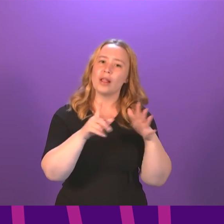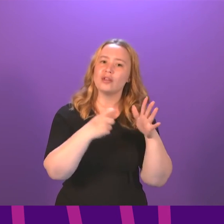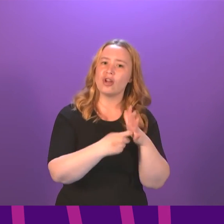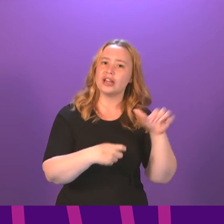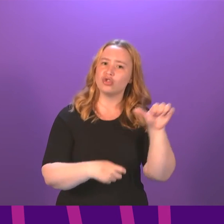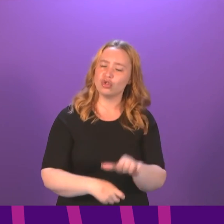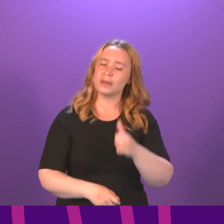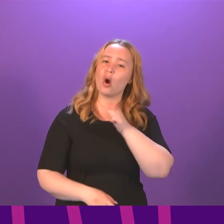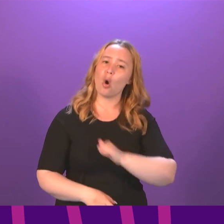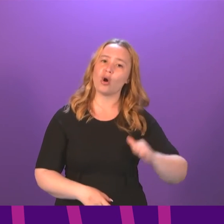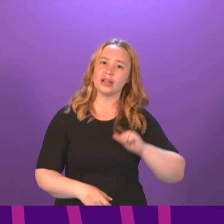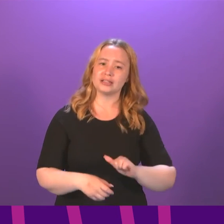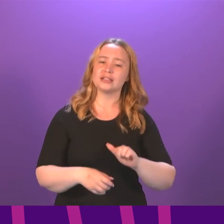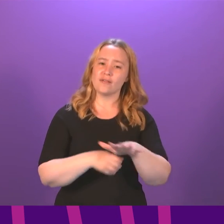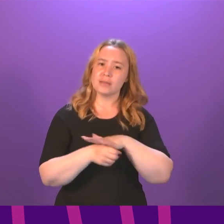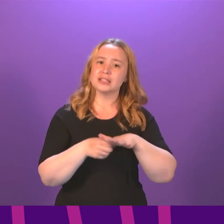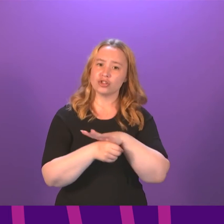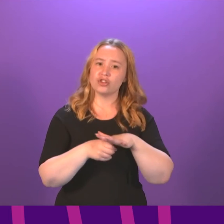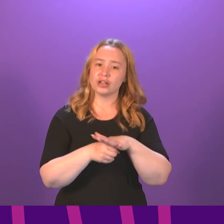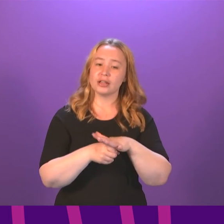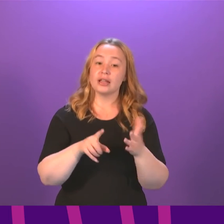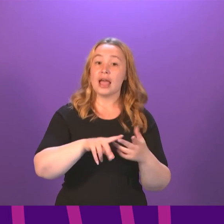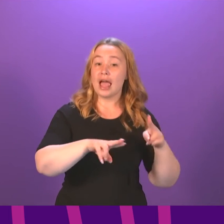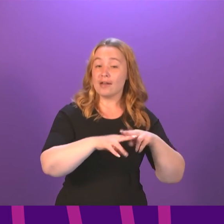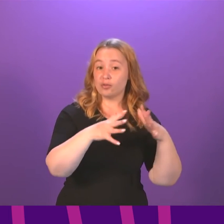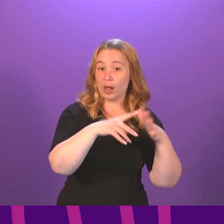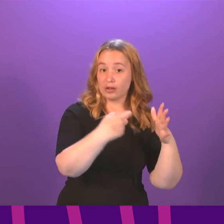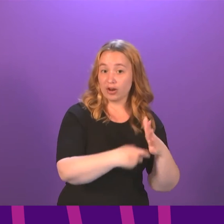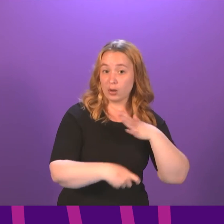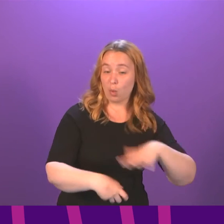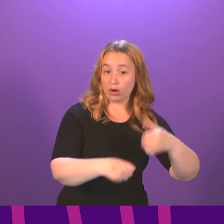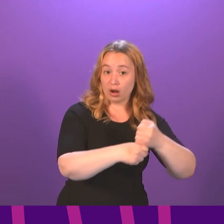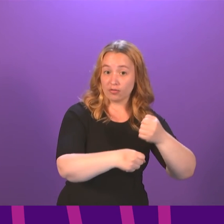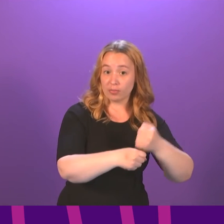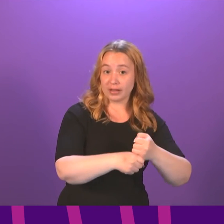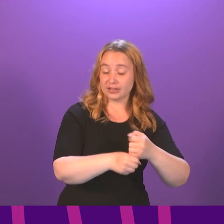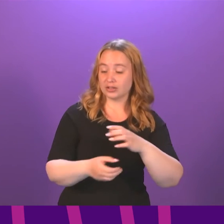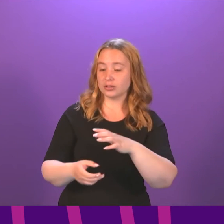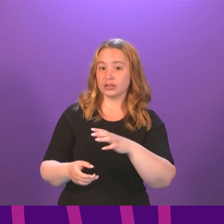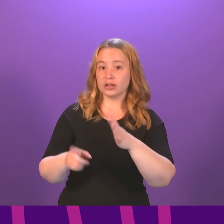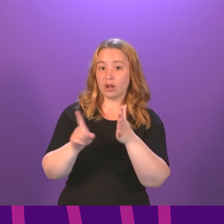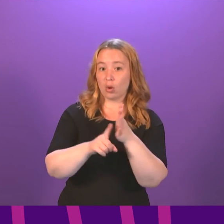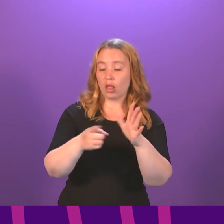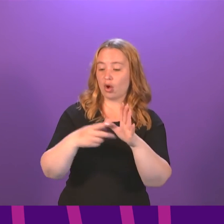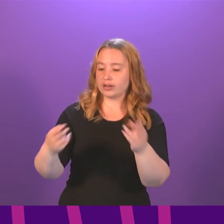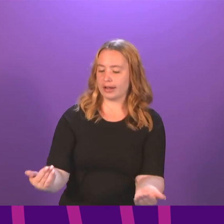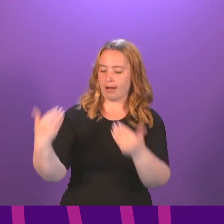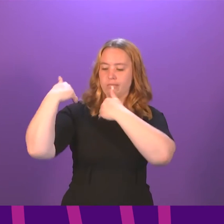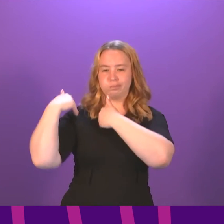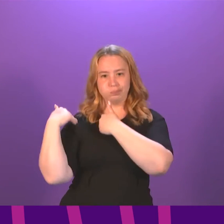his position. If his position is that he wants the Scottish Government to take from local authorities responsibility